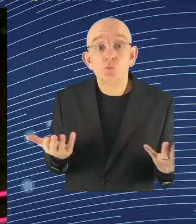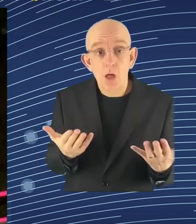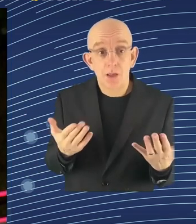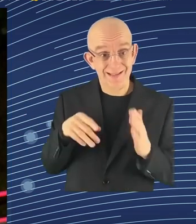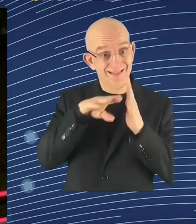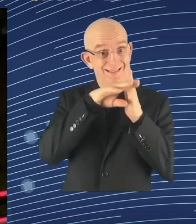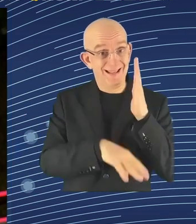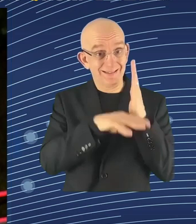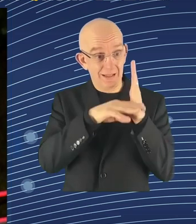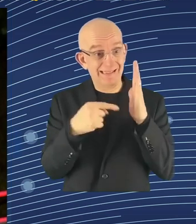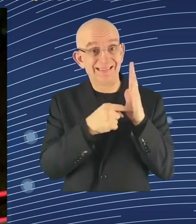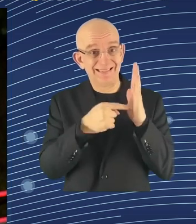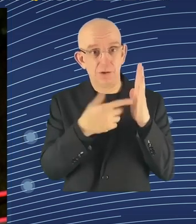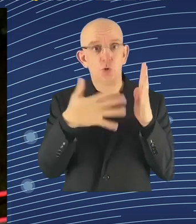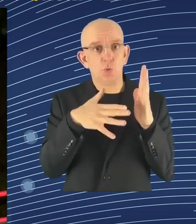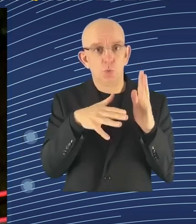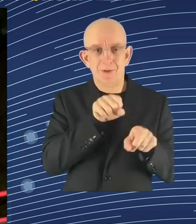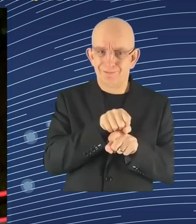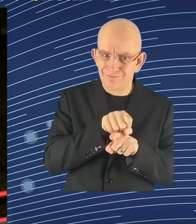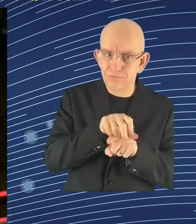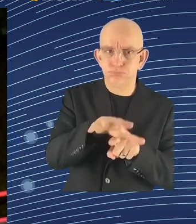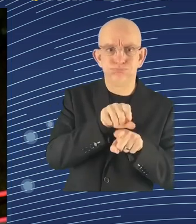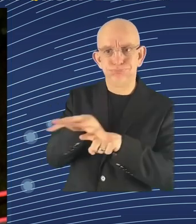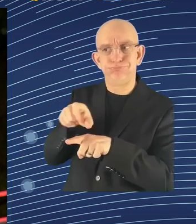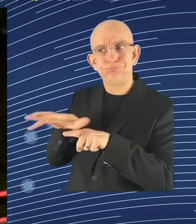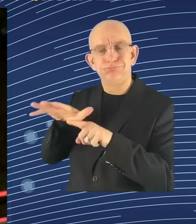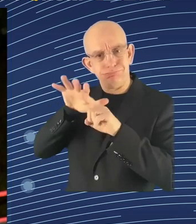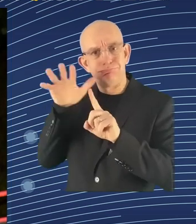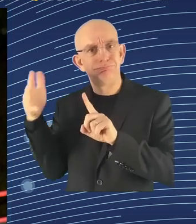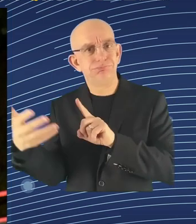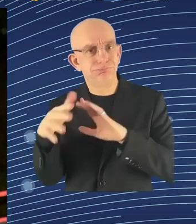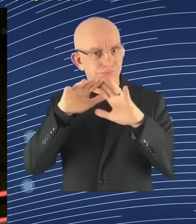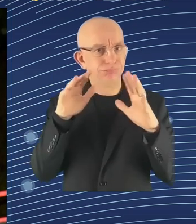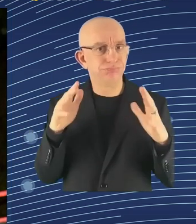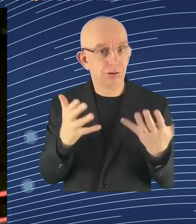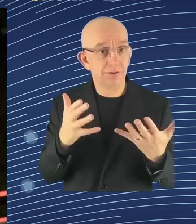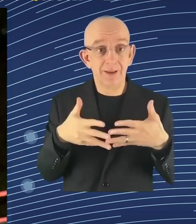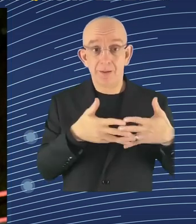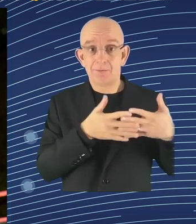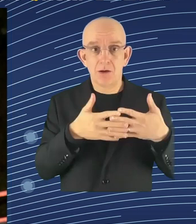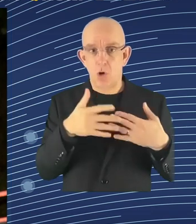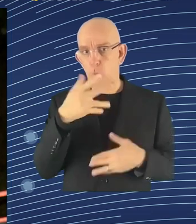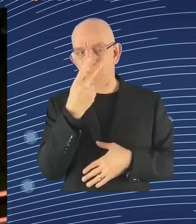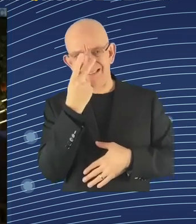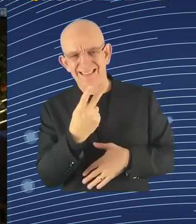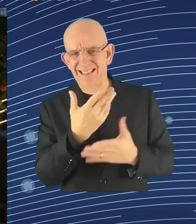they are trying also to set standards. And these standards are inspired also by European ideas, which we